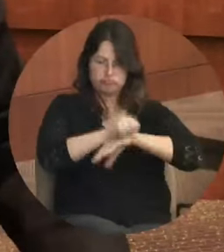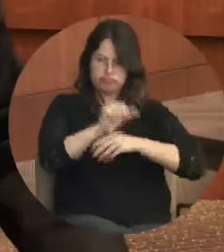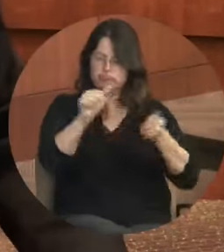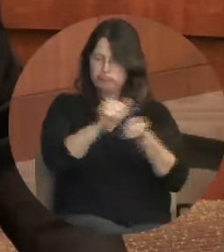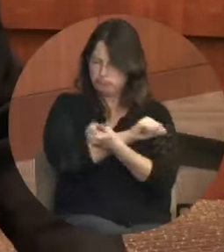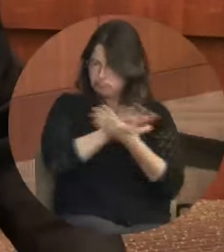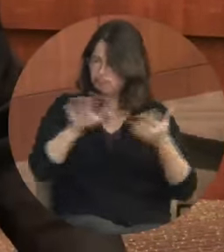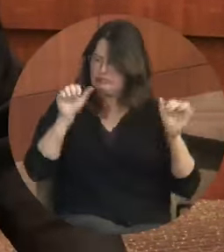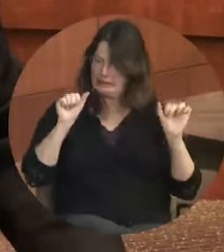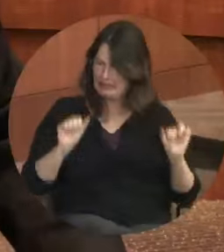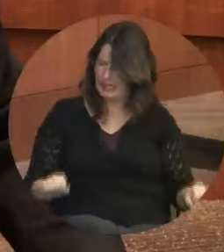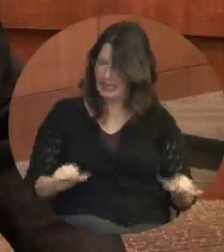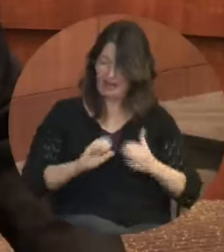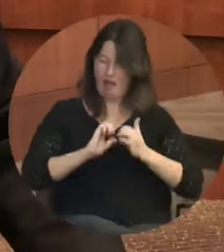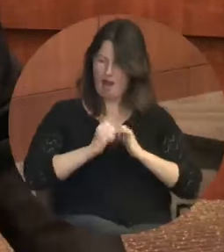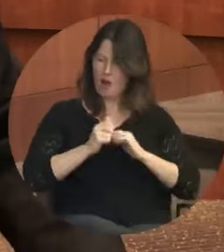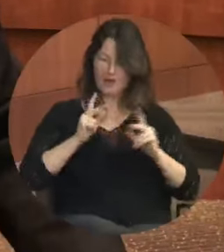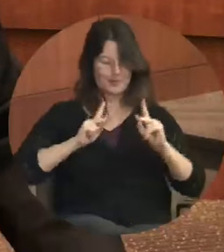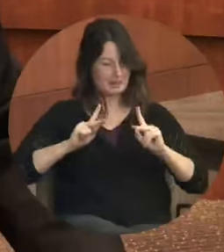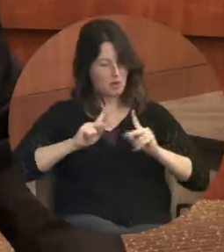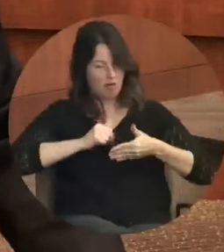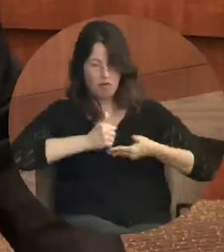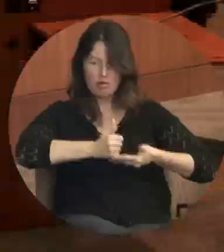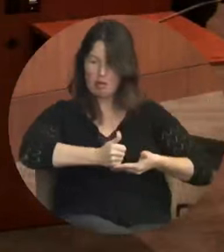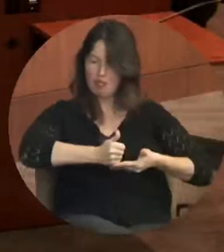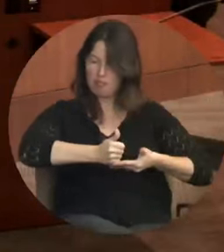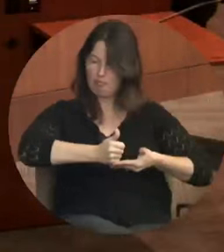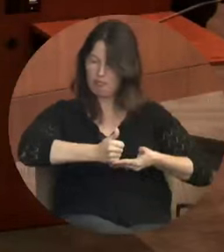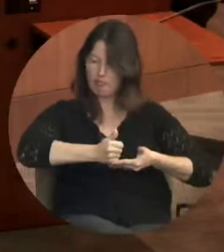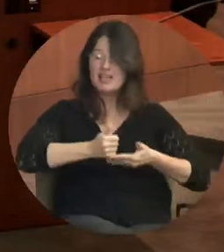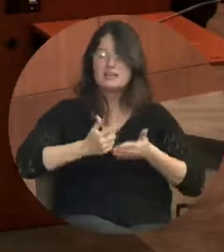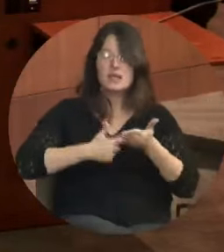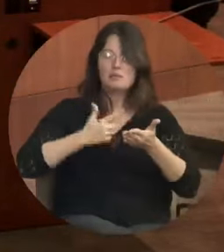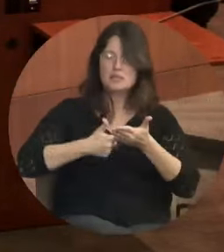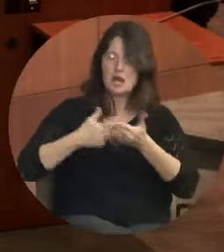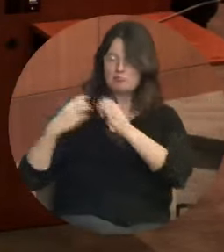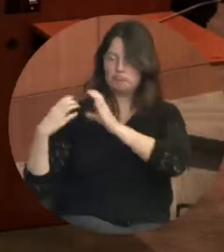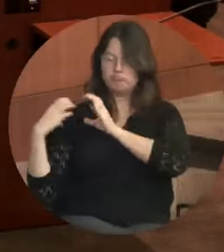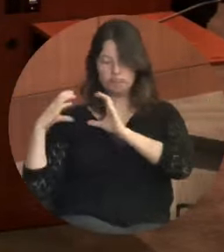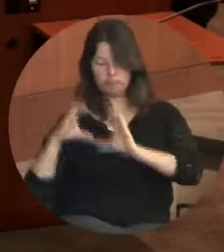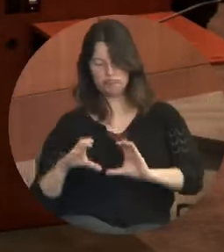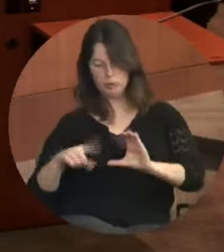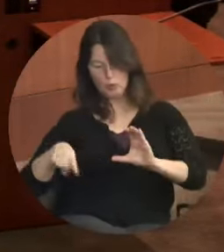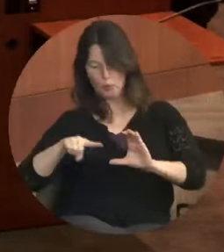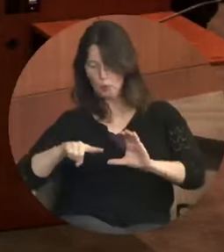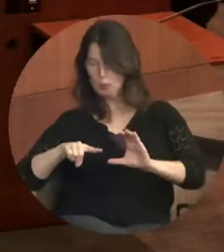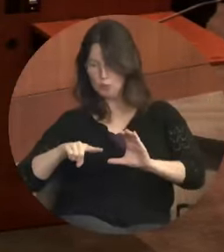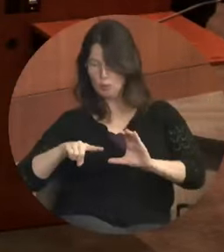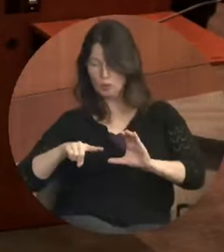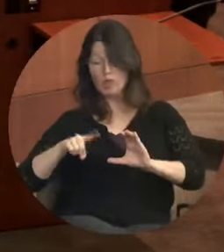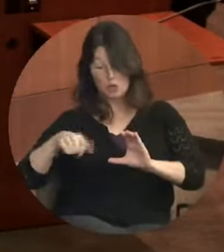Sometimes it falls on a generation to be great. You can be that great generation.